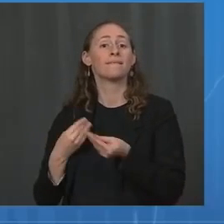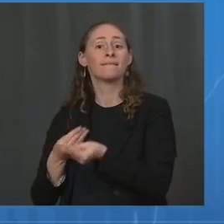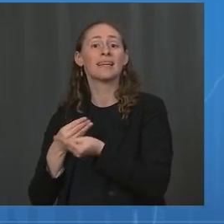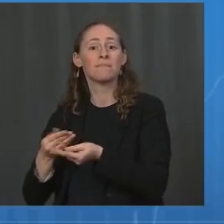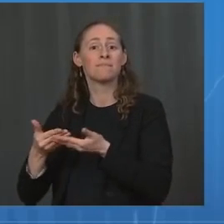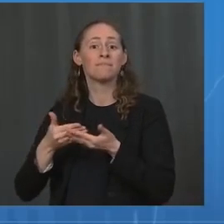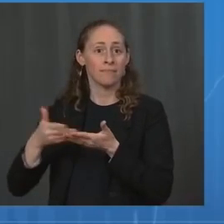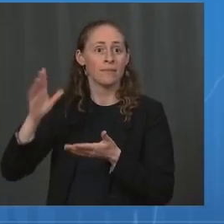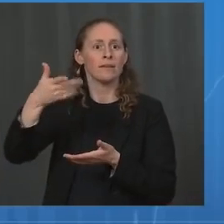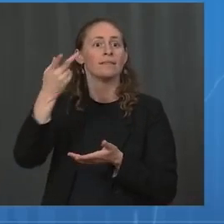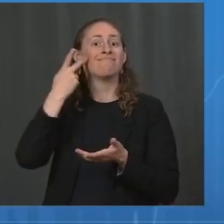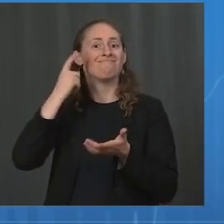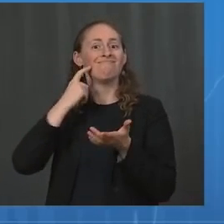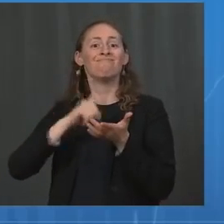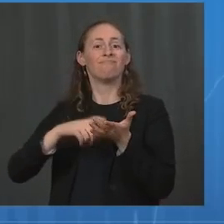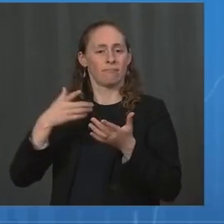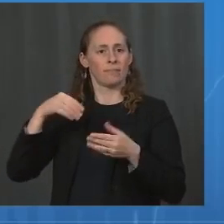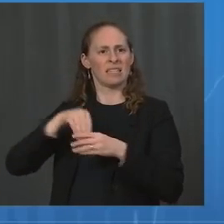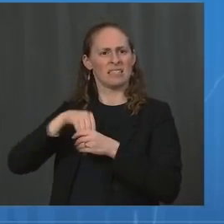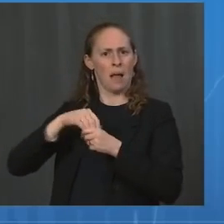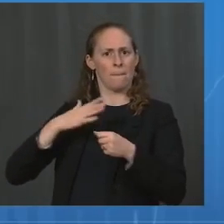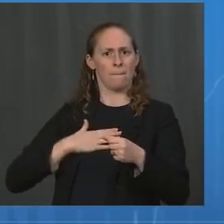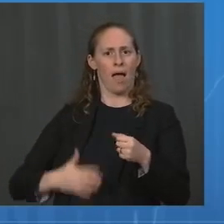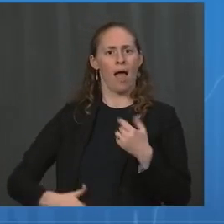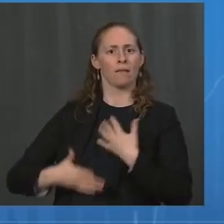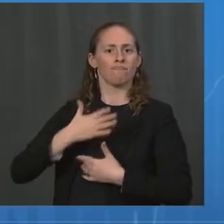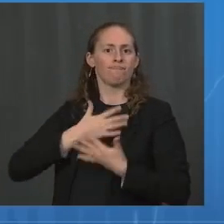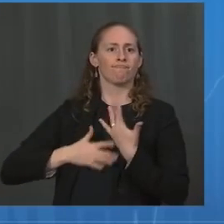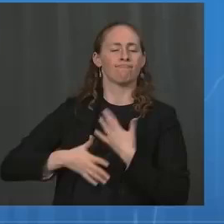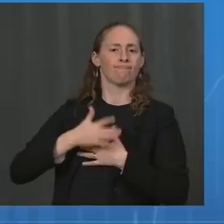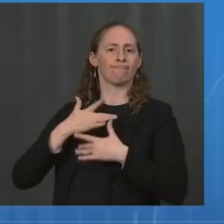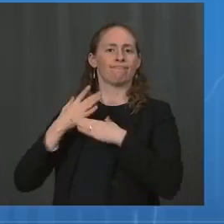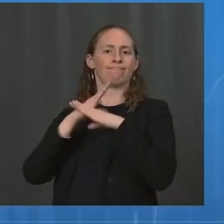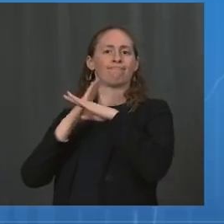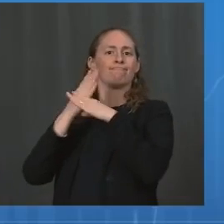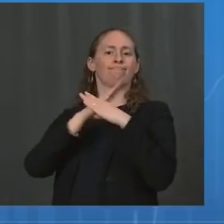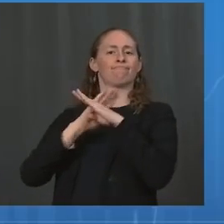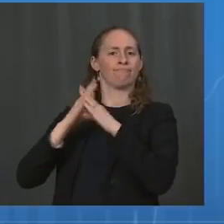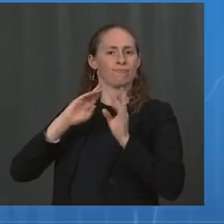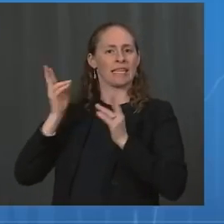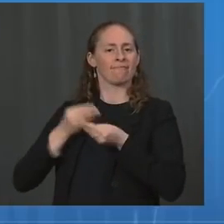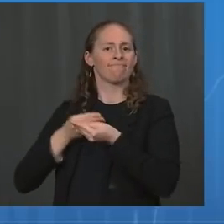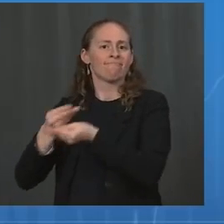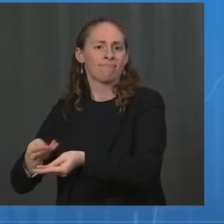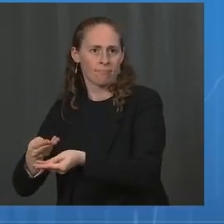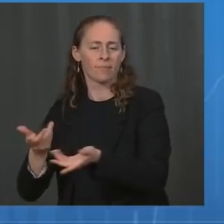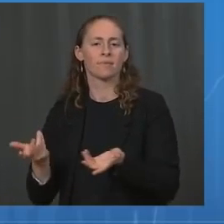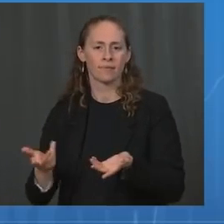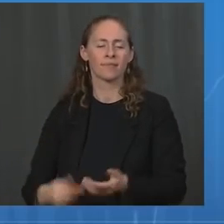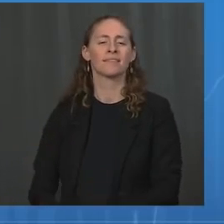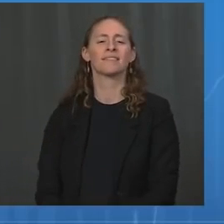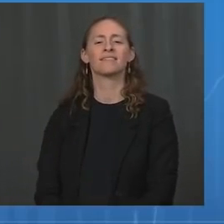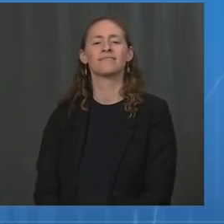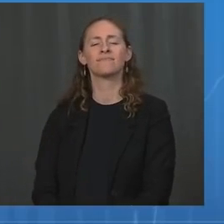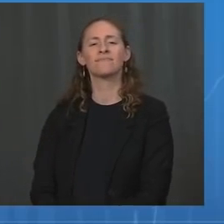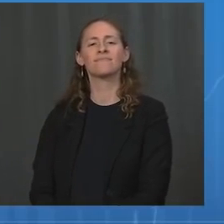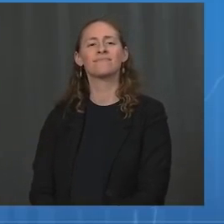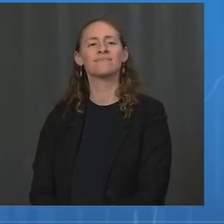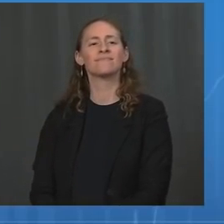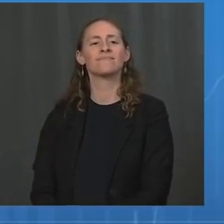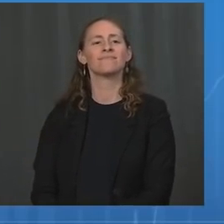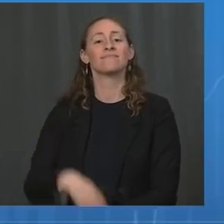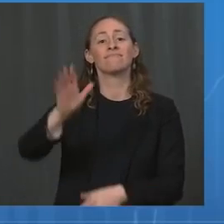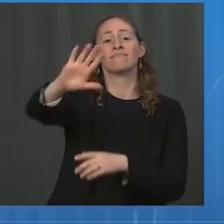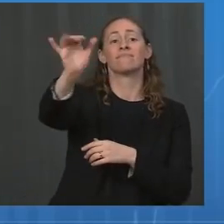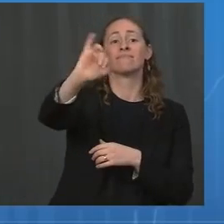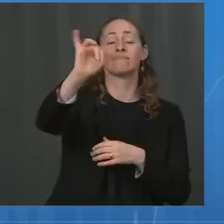-reactive immune response against a number of variants. Next slide. If you look then at breast milk, another